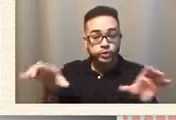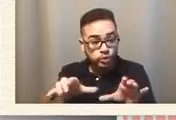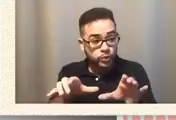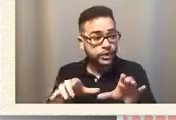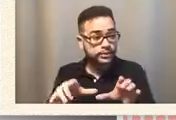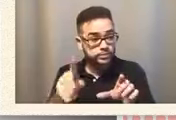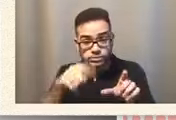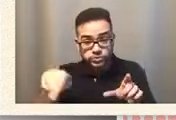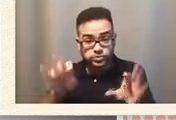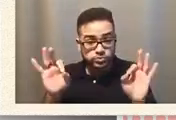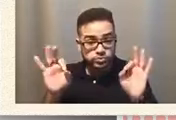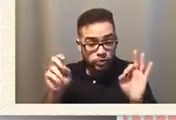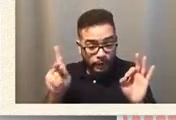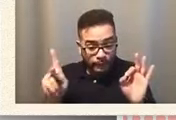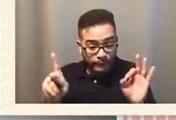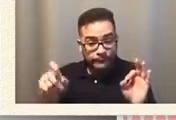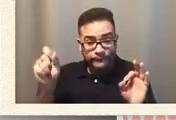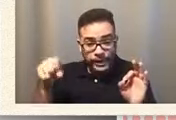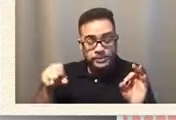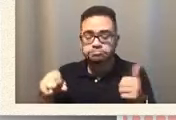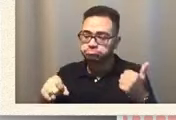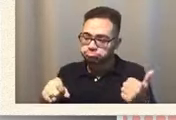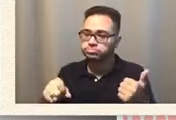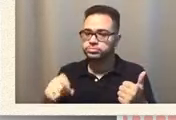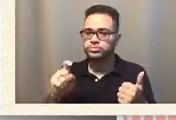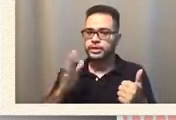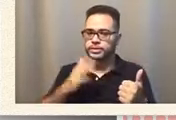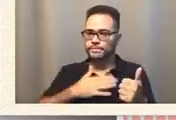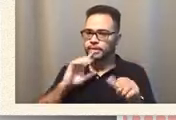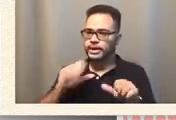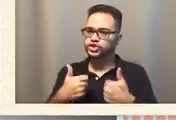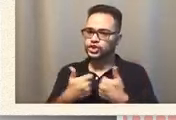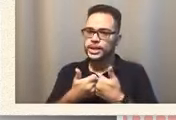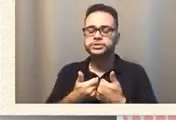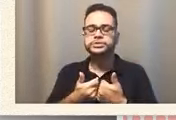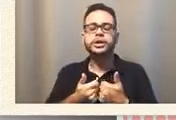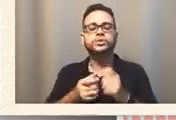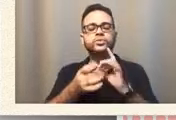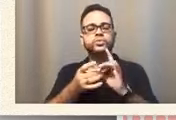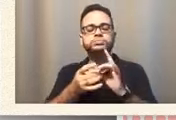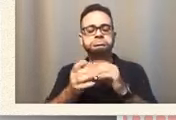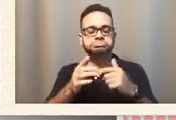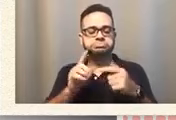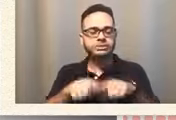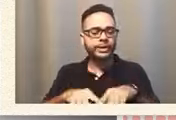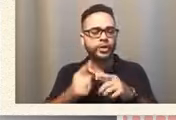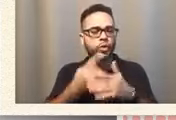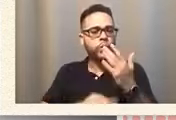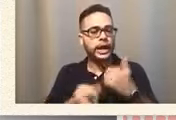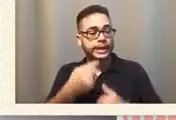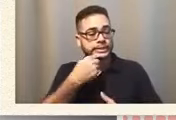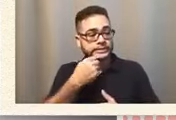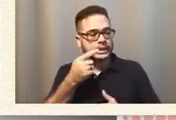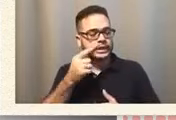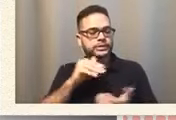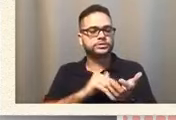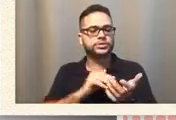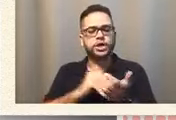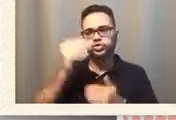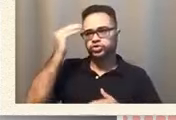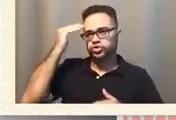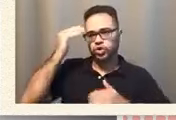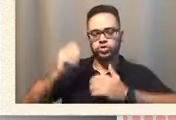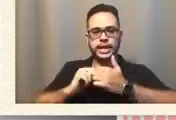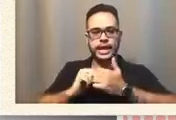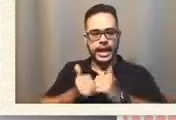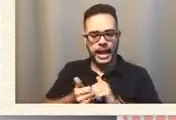Yeah. All right. This is my challenge. And based on what I tell him, then he knows how to go about dealing